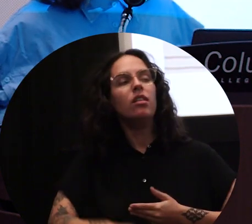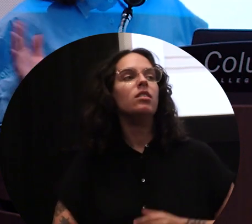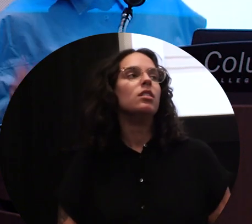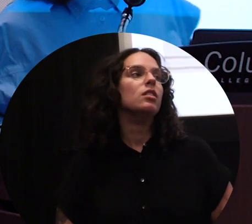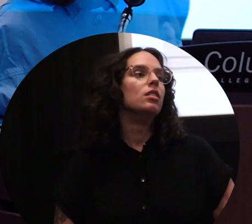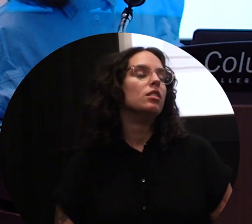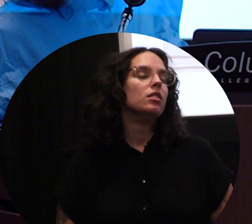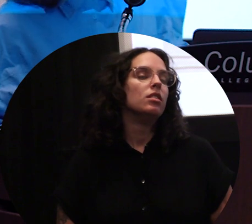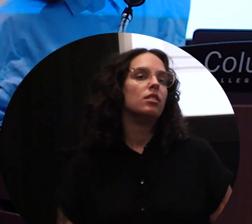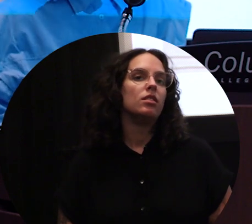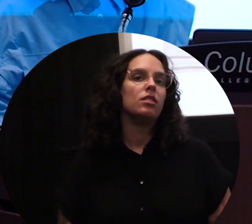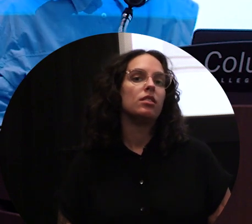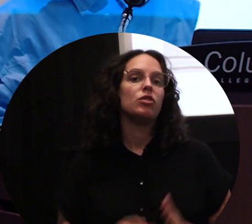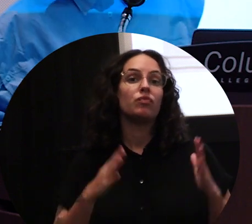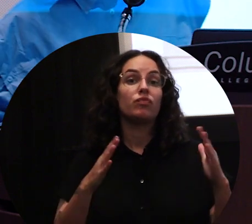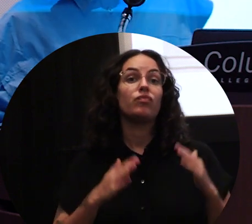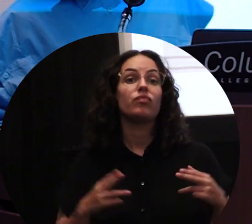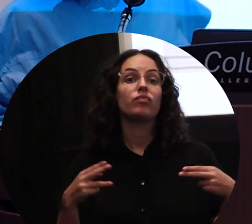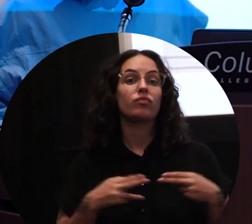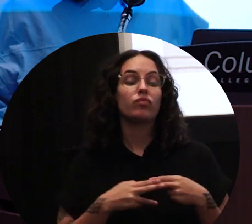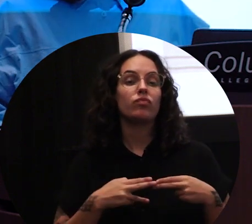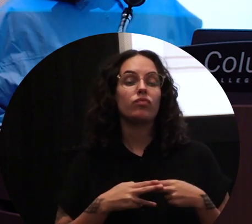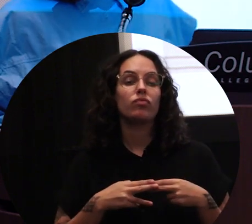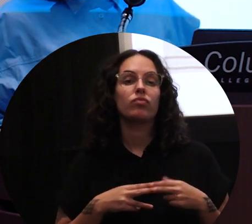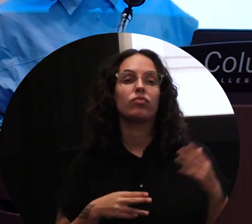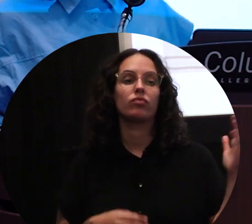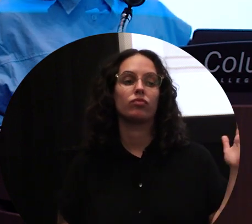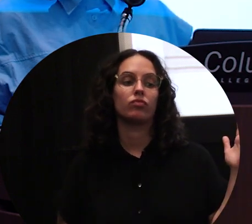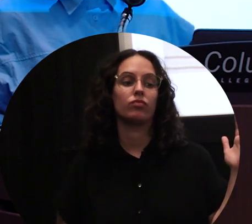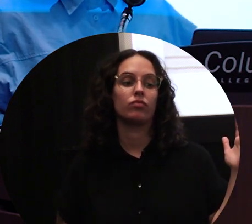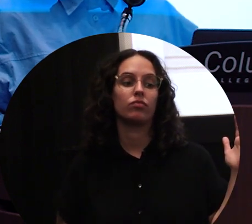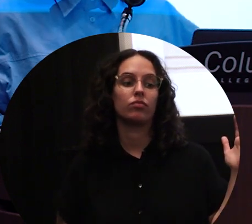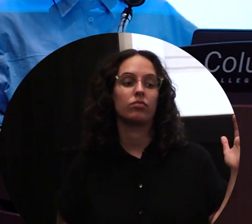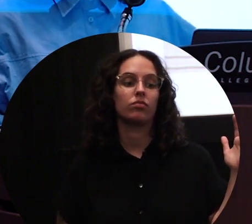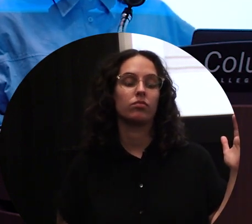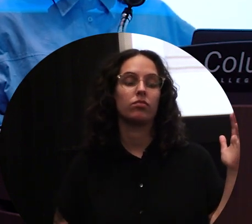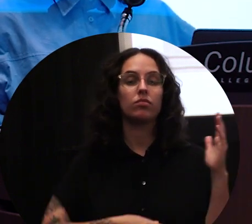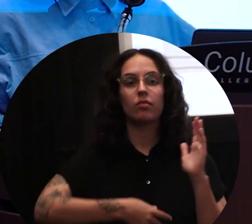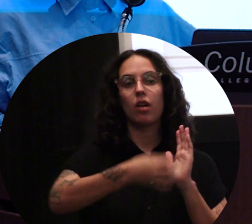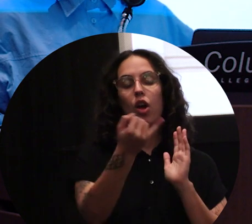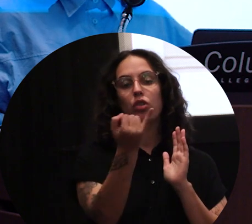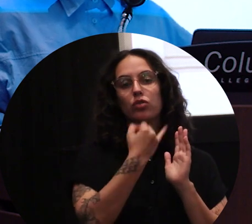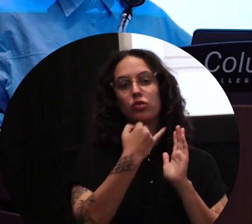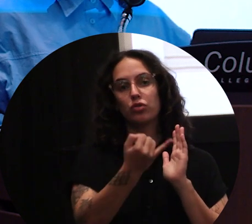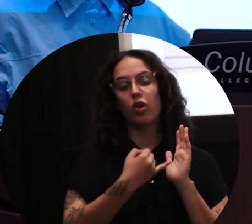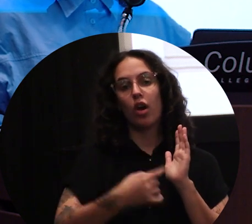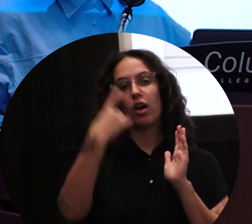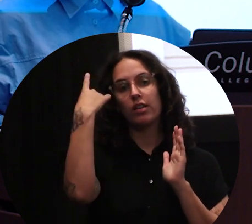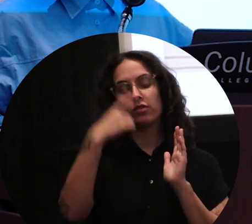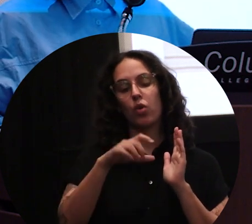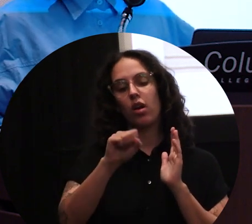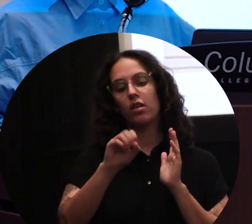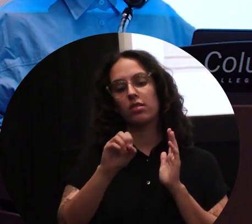Okay, so this next slide is some drawings that I made for the Socrates Sculpture Park